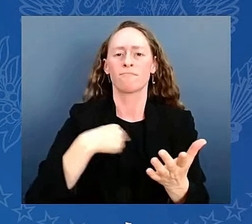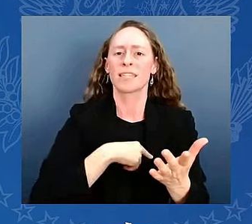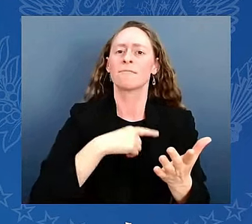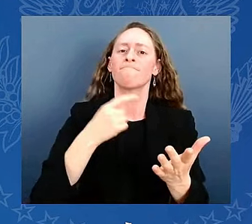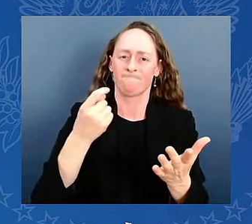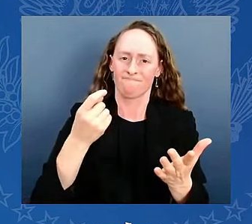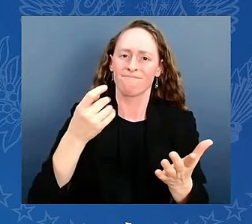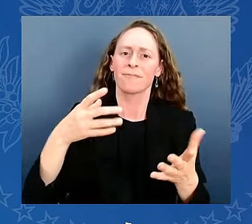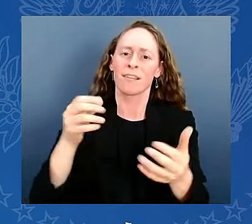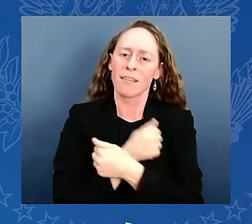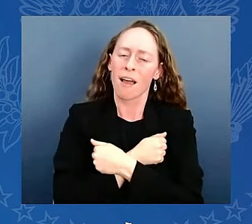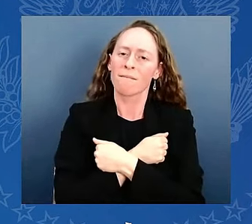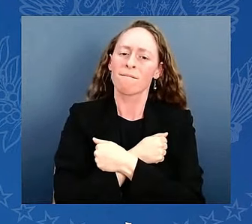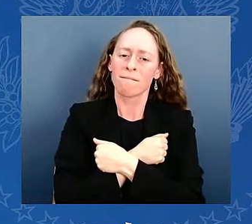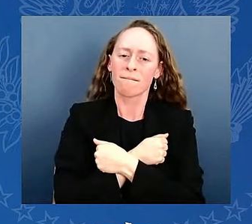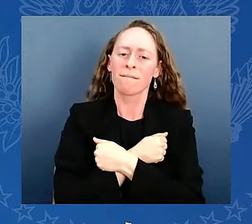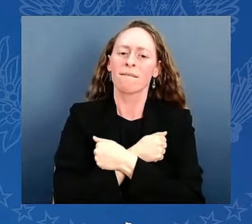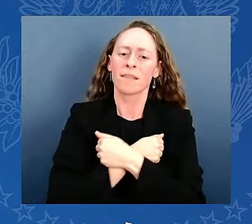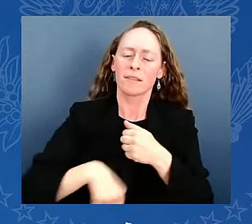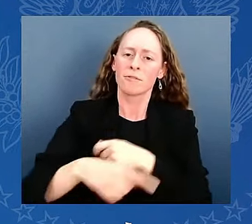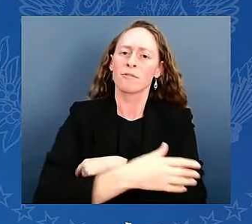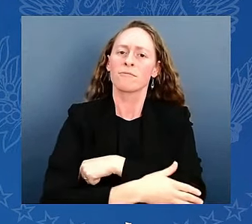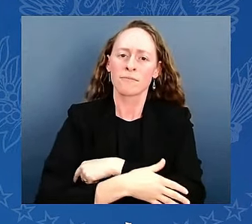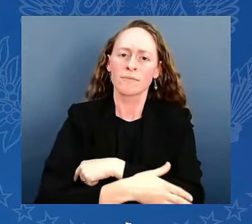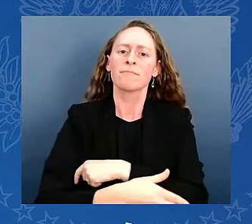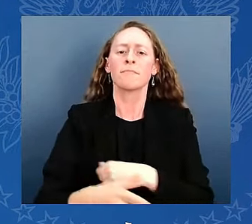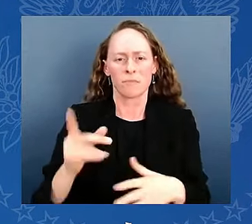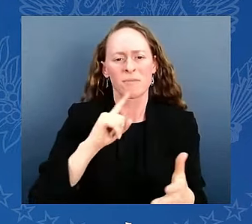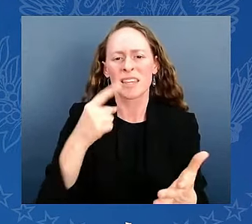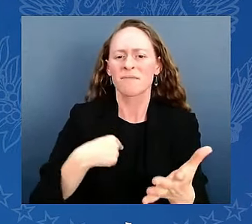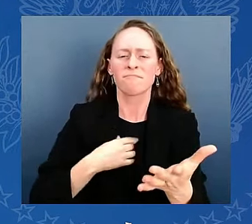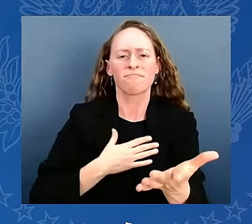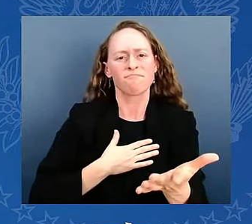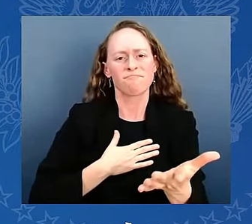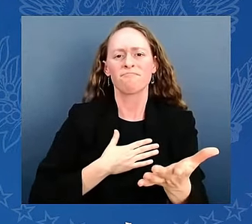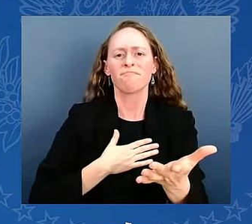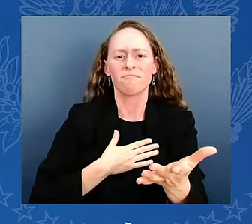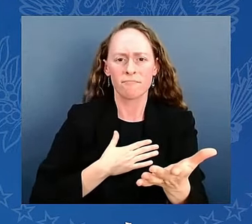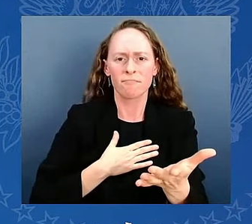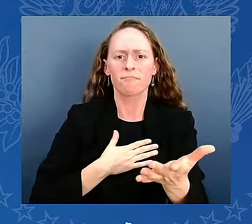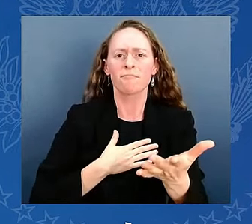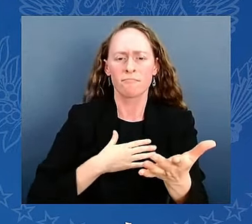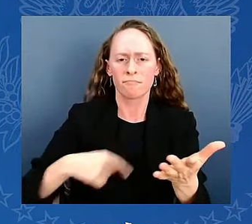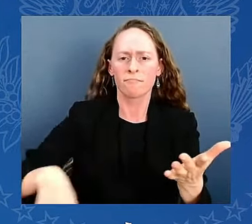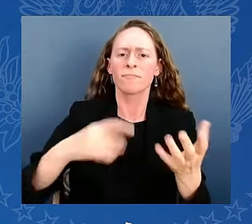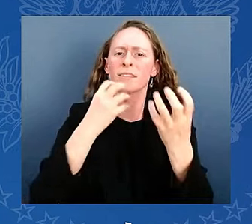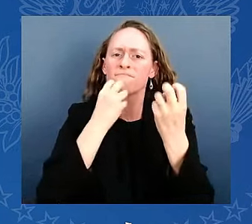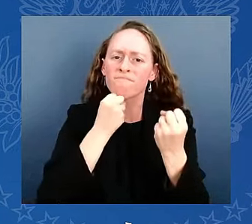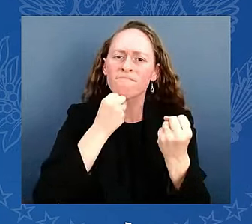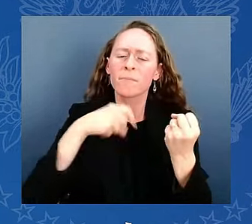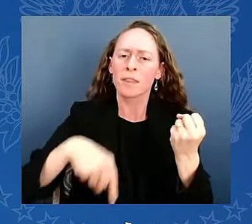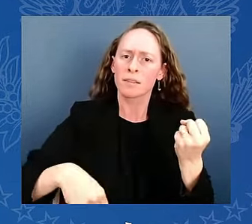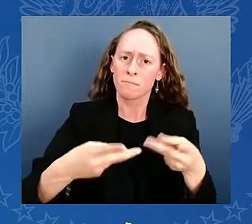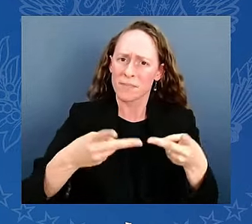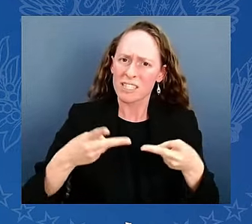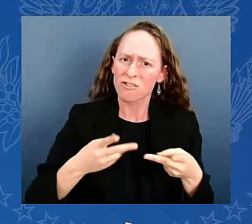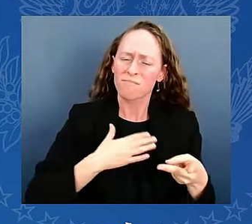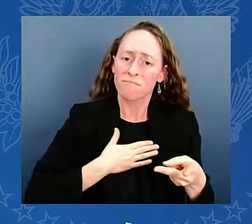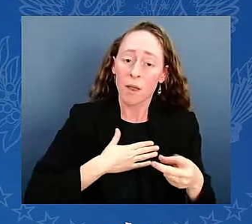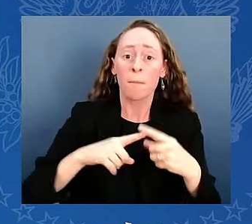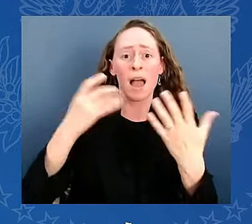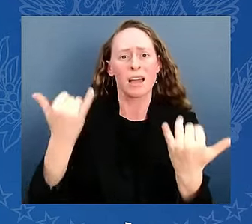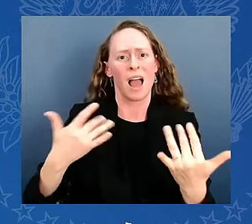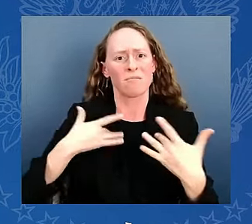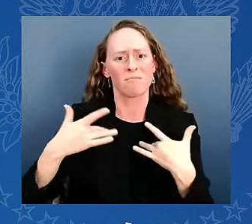But in the defense of democracy, which is at stake, I think is more important than any title. I draw strength and I find